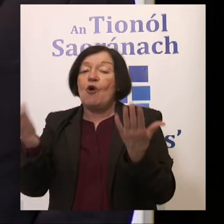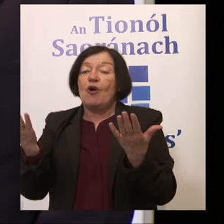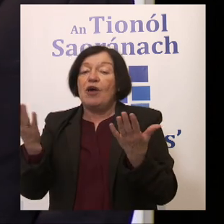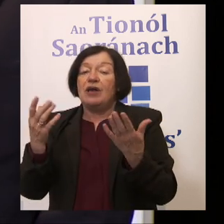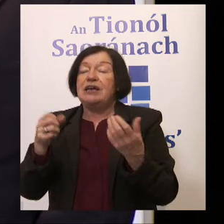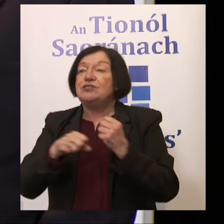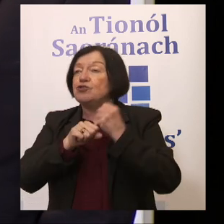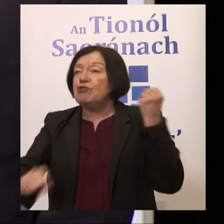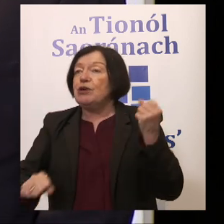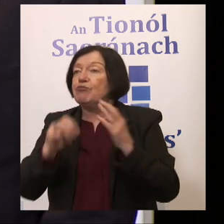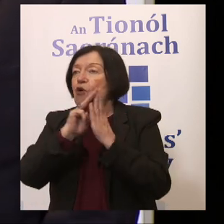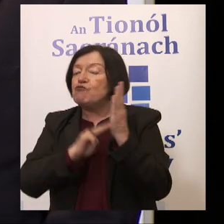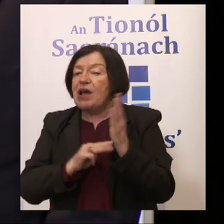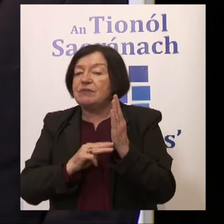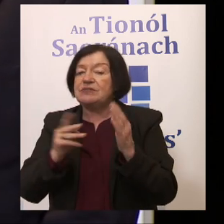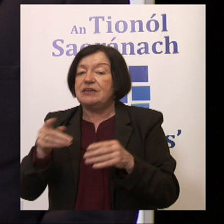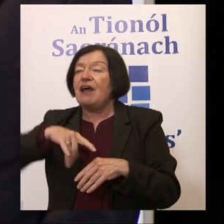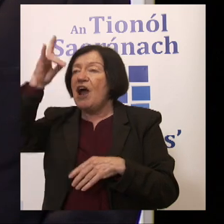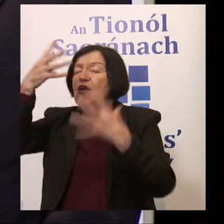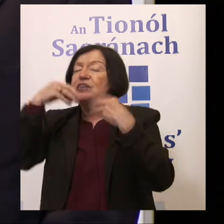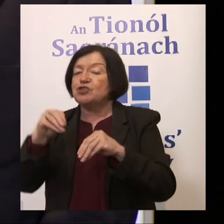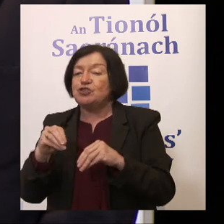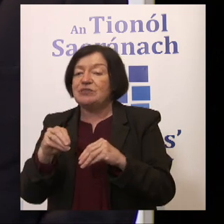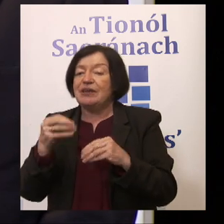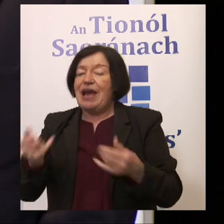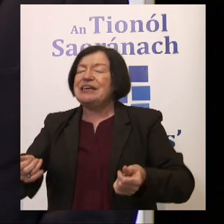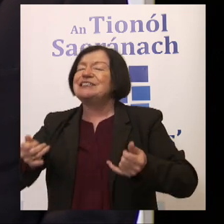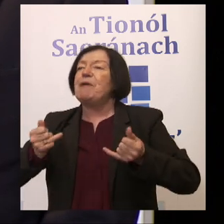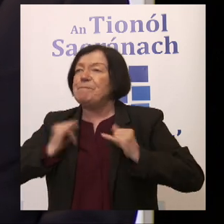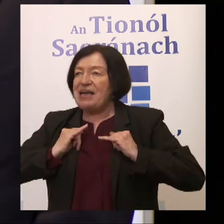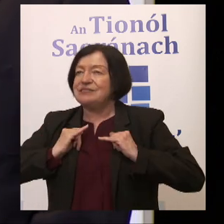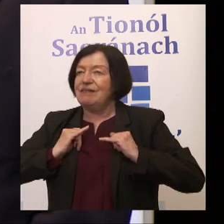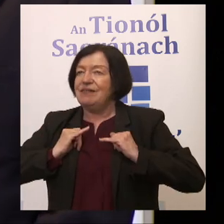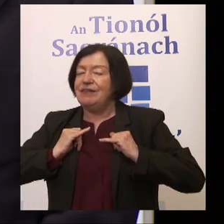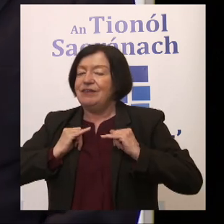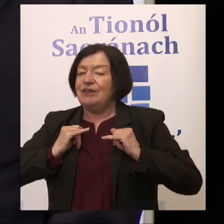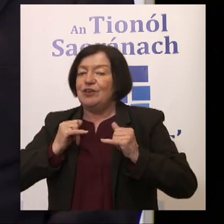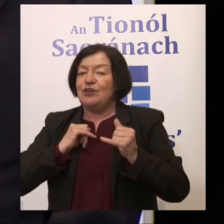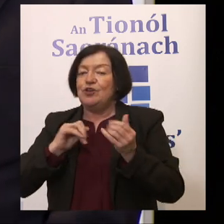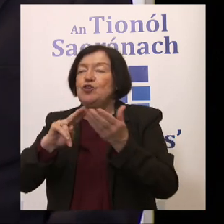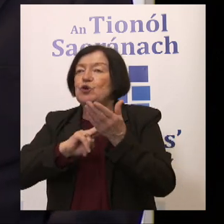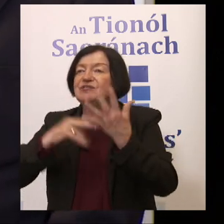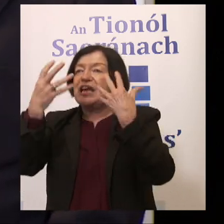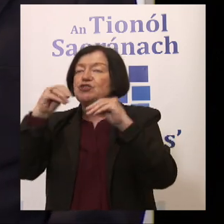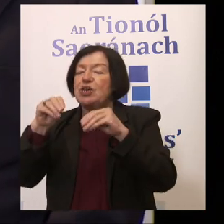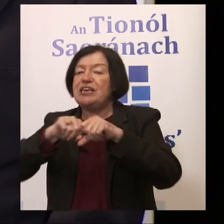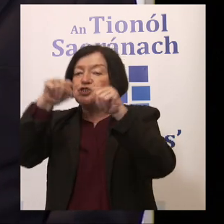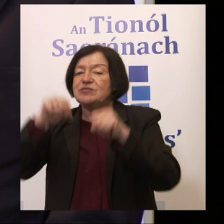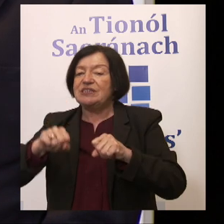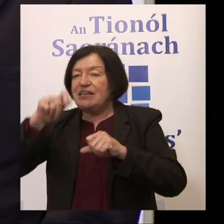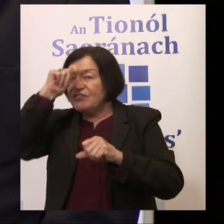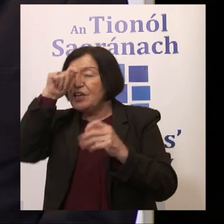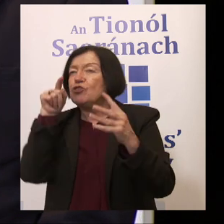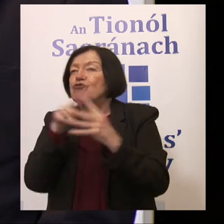degree programs or sub-degree programs in higher education. Has the capacity, I think, to use the education system to think